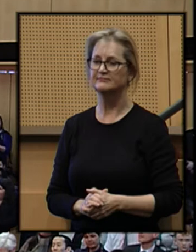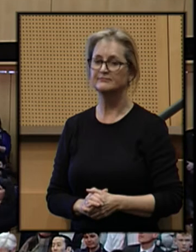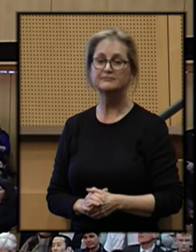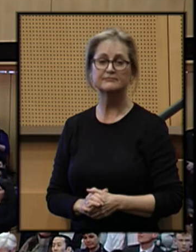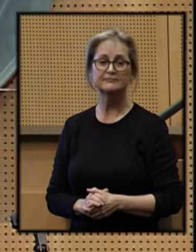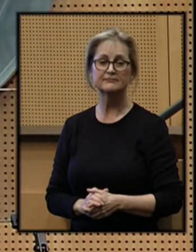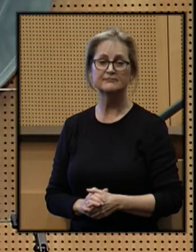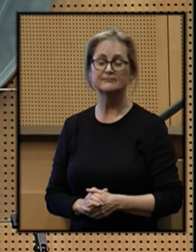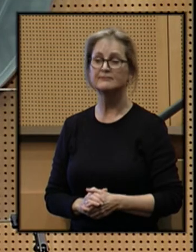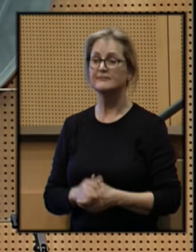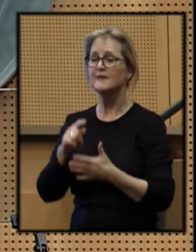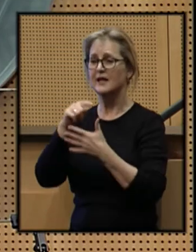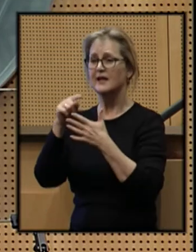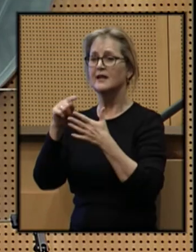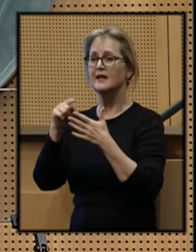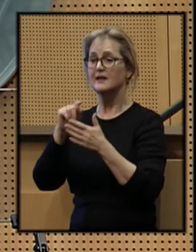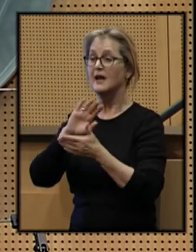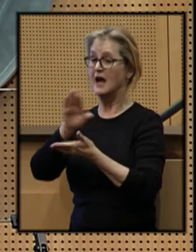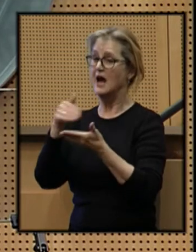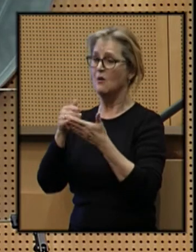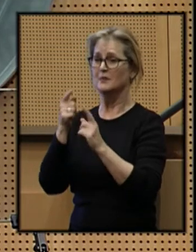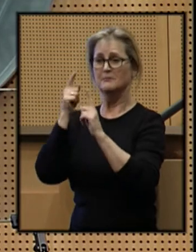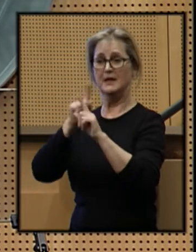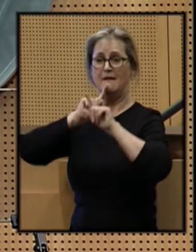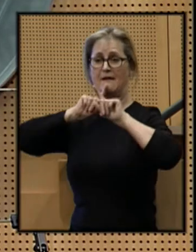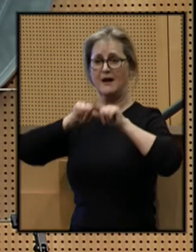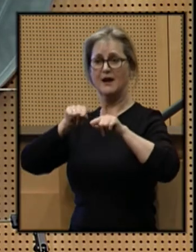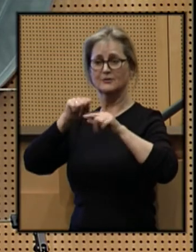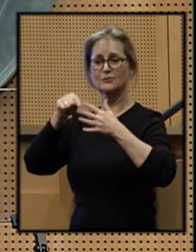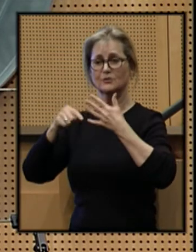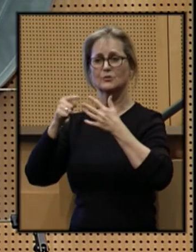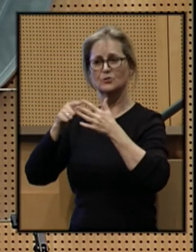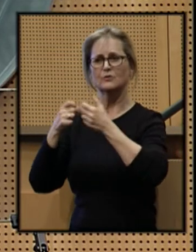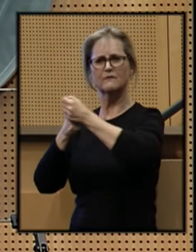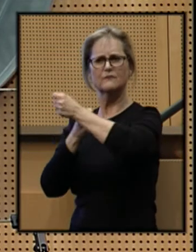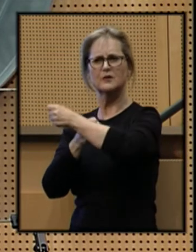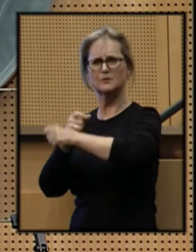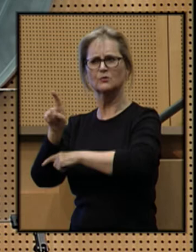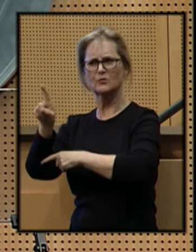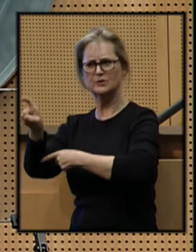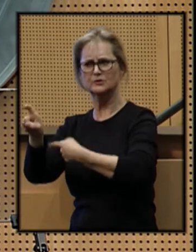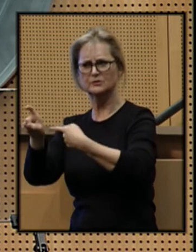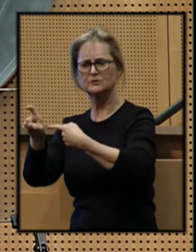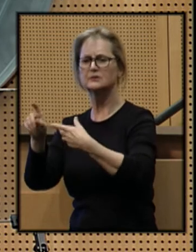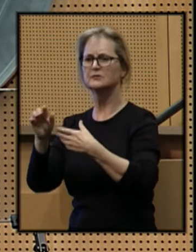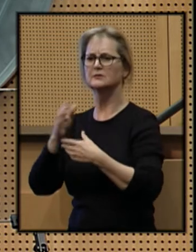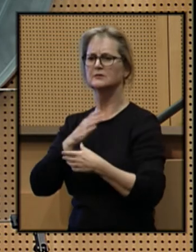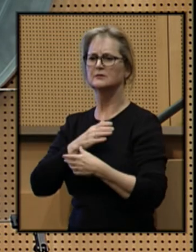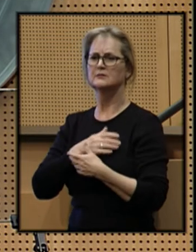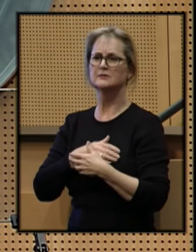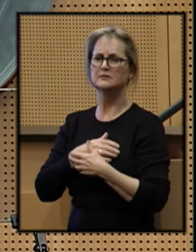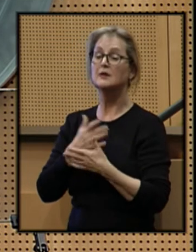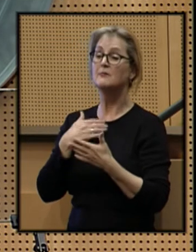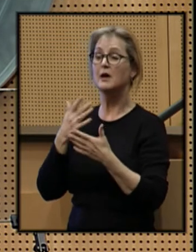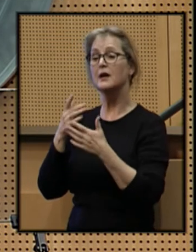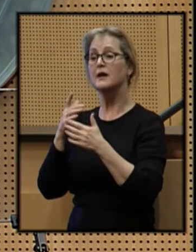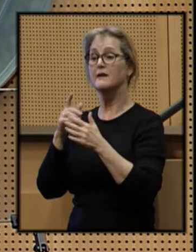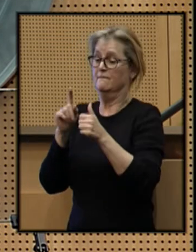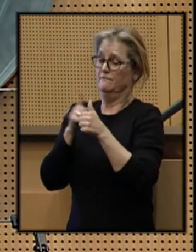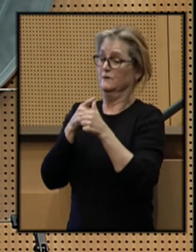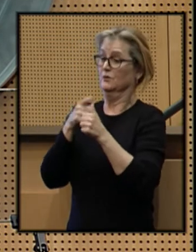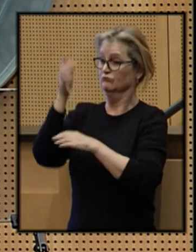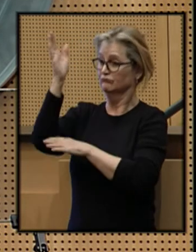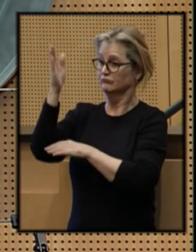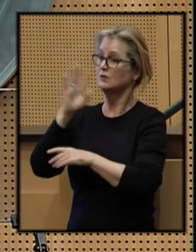These are our many answers to this fundamental question. In my inaugural address, I